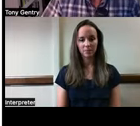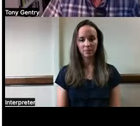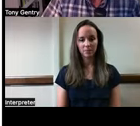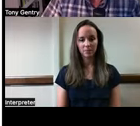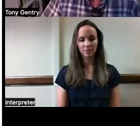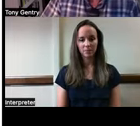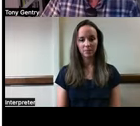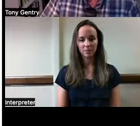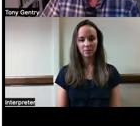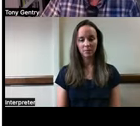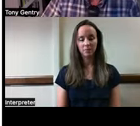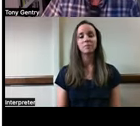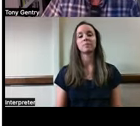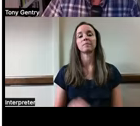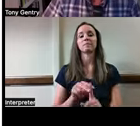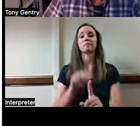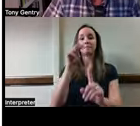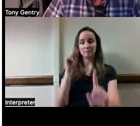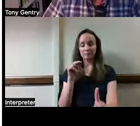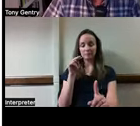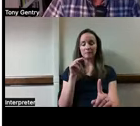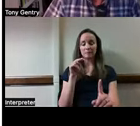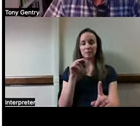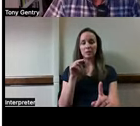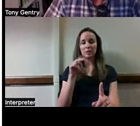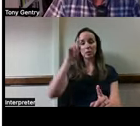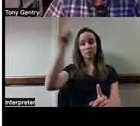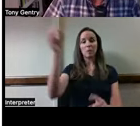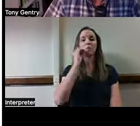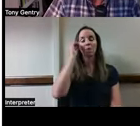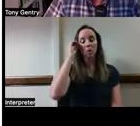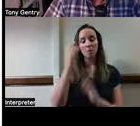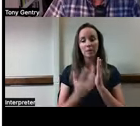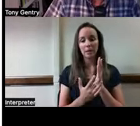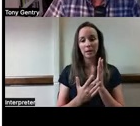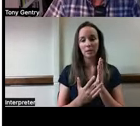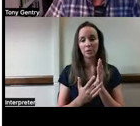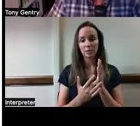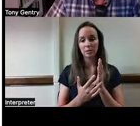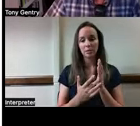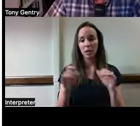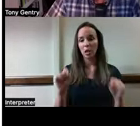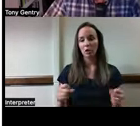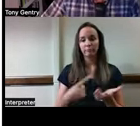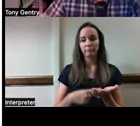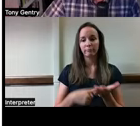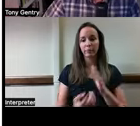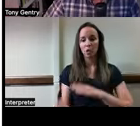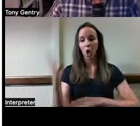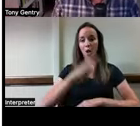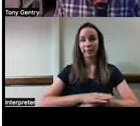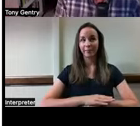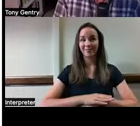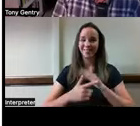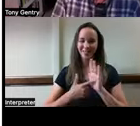In a larger sense, looking at smart home technologies, I could talk about this all day and I actually do do that